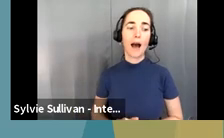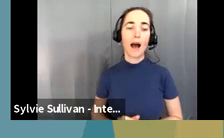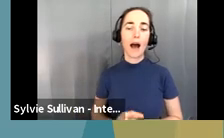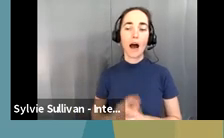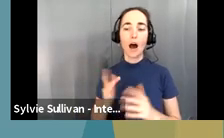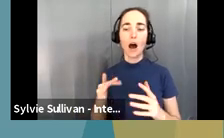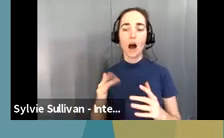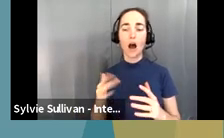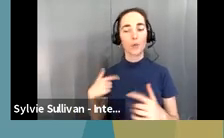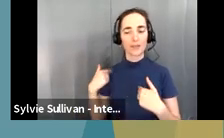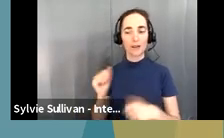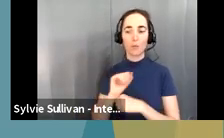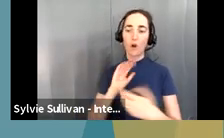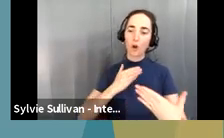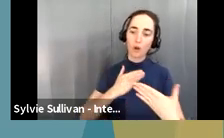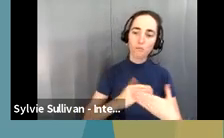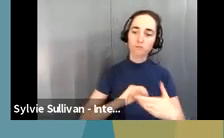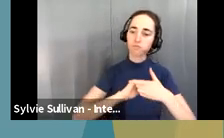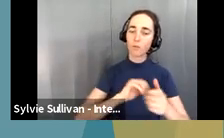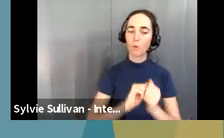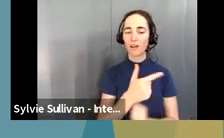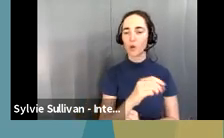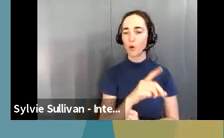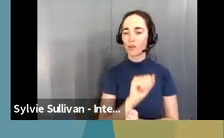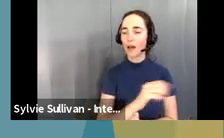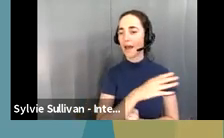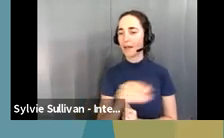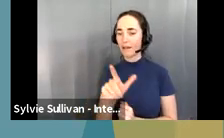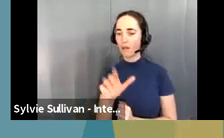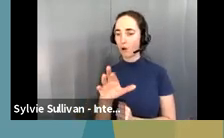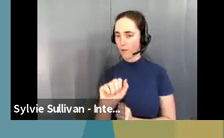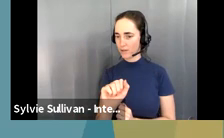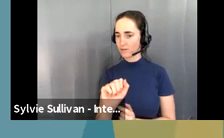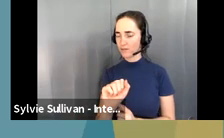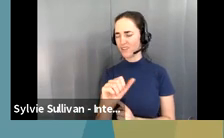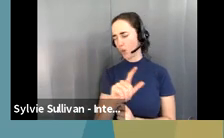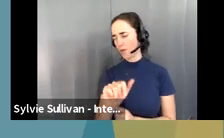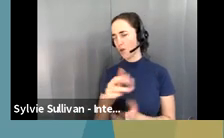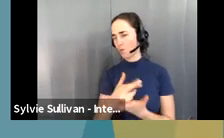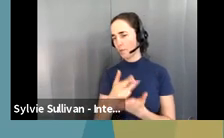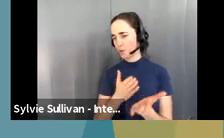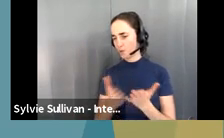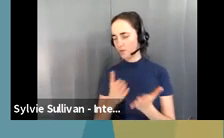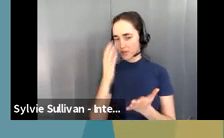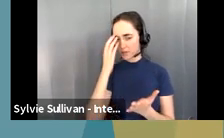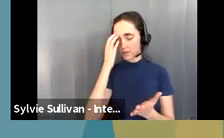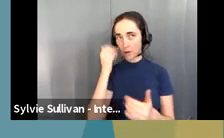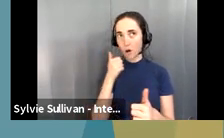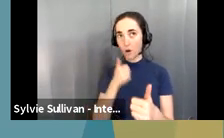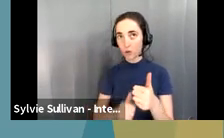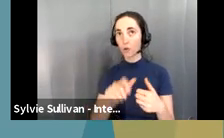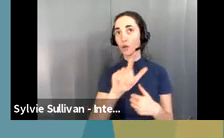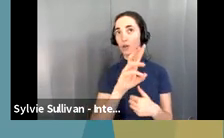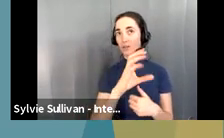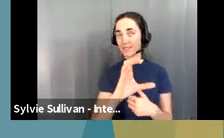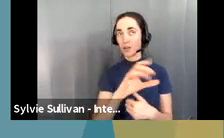the, with GODA and, um, Louisiana Rehabilitation Services under the Louisiana Workforce